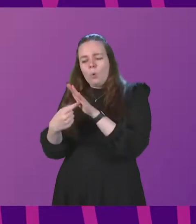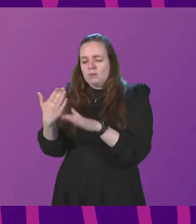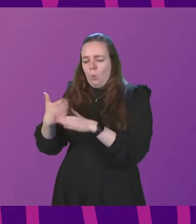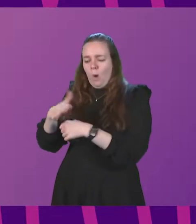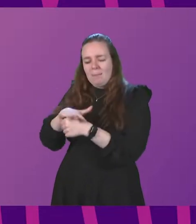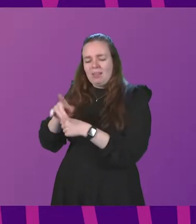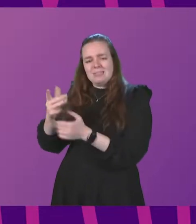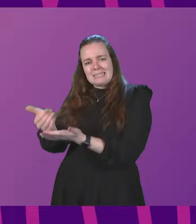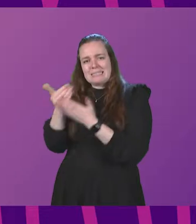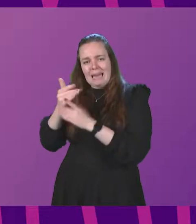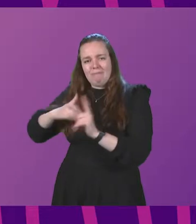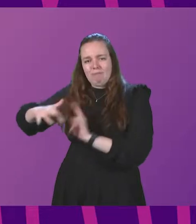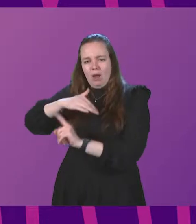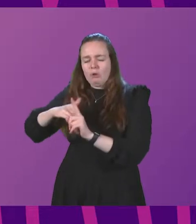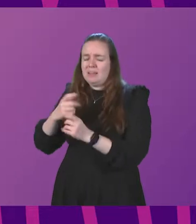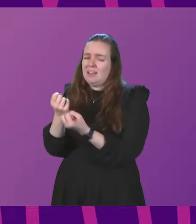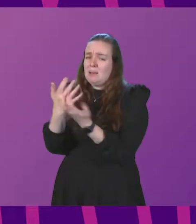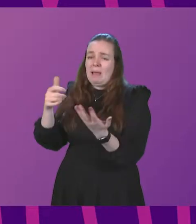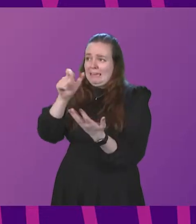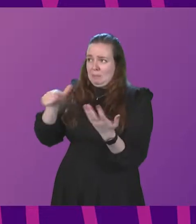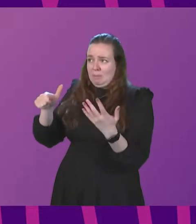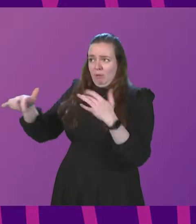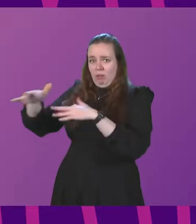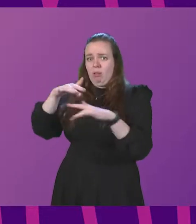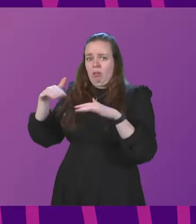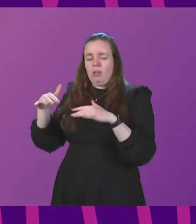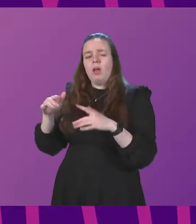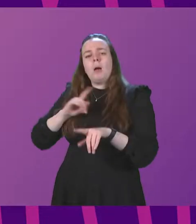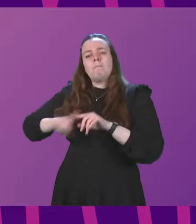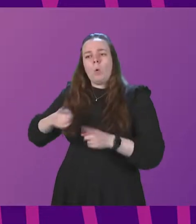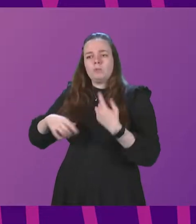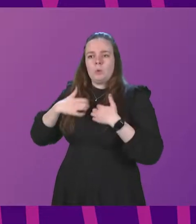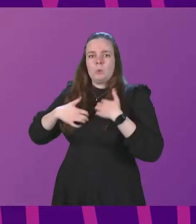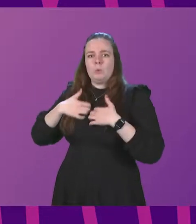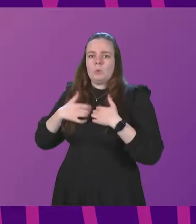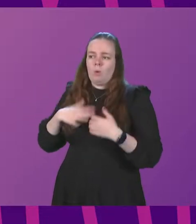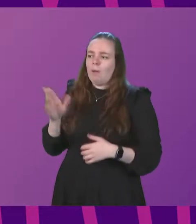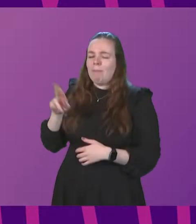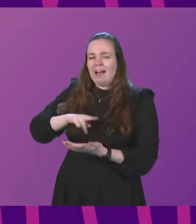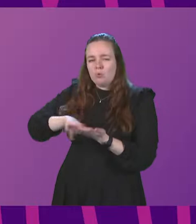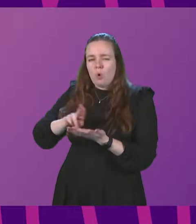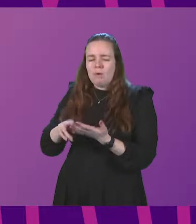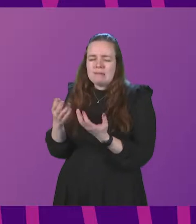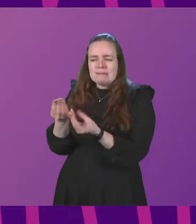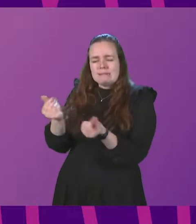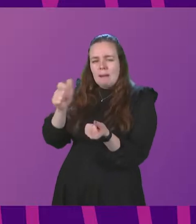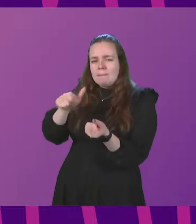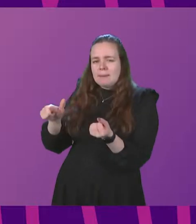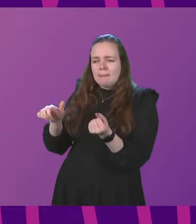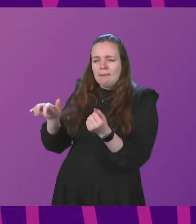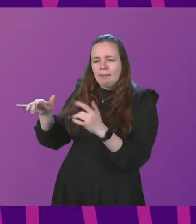safe environments. And there are many people, while the majority of us are very keen to get back to normality, there are some people,